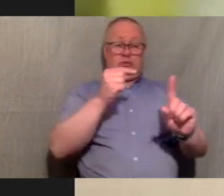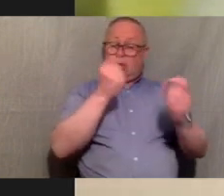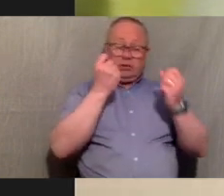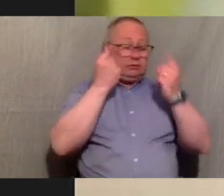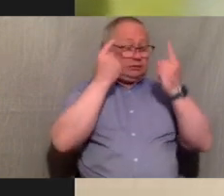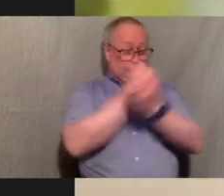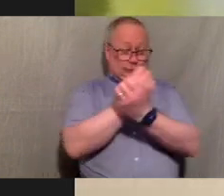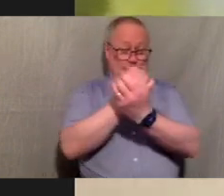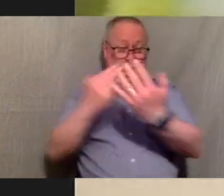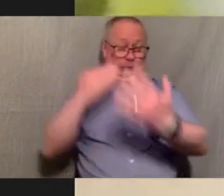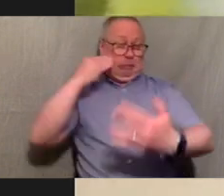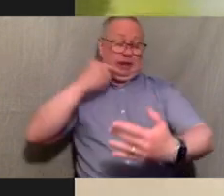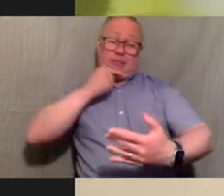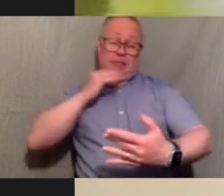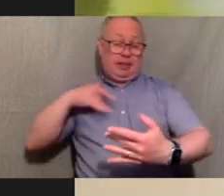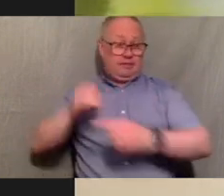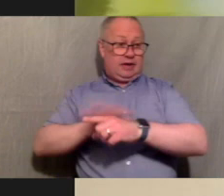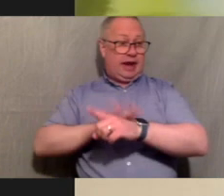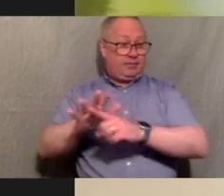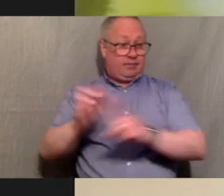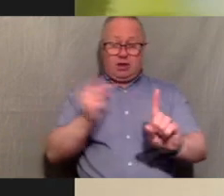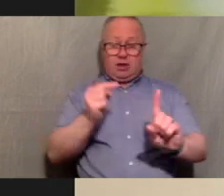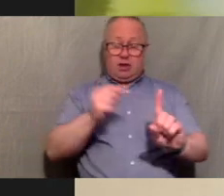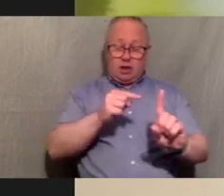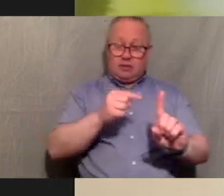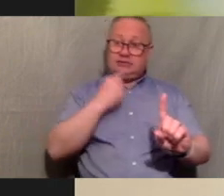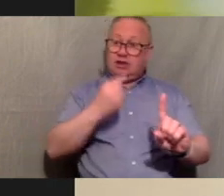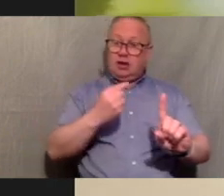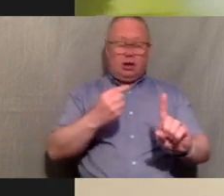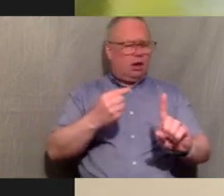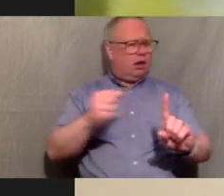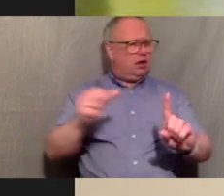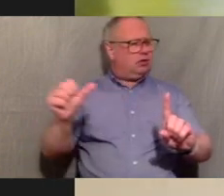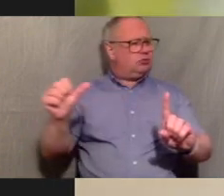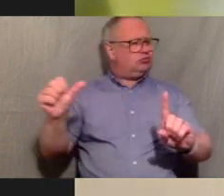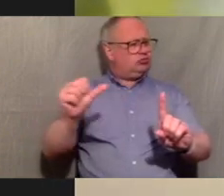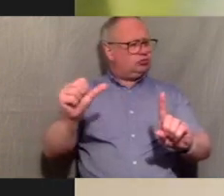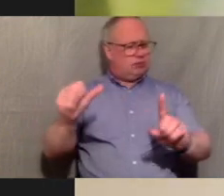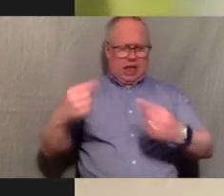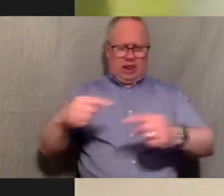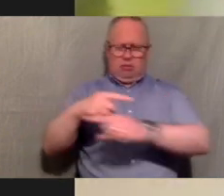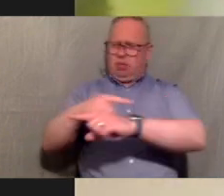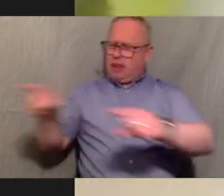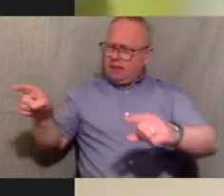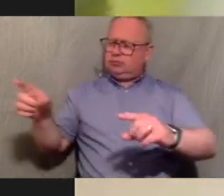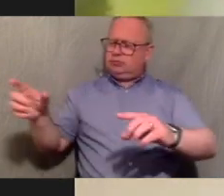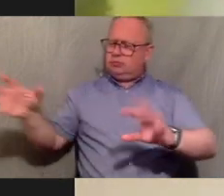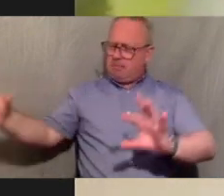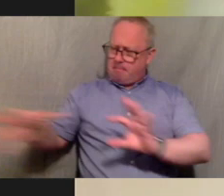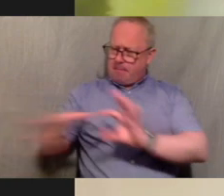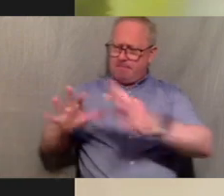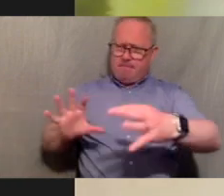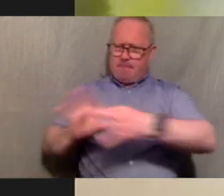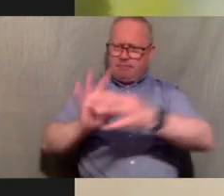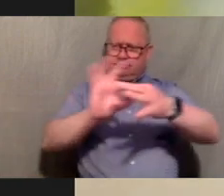um yeah so she was saying like i think it would be quite good to kind of have like a platform for everyone to connect and to try and make friends within